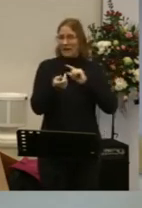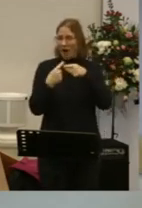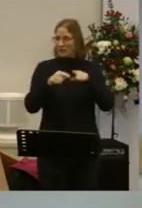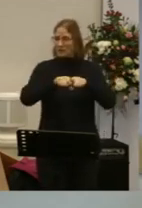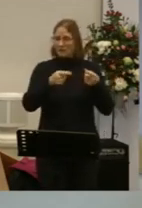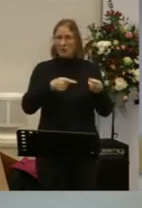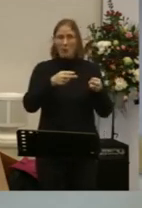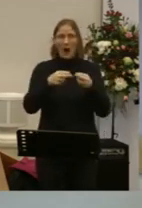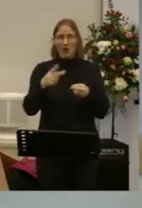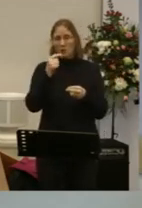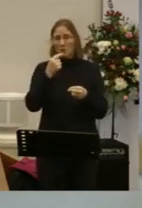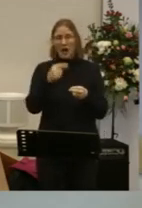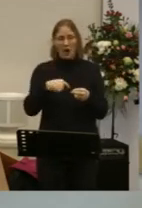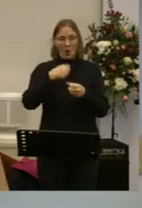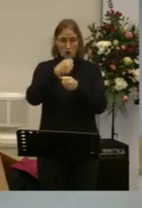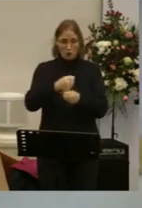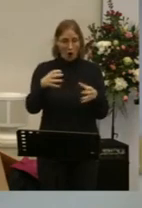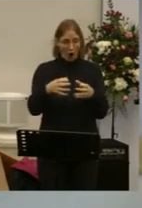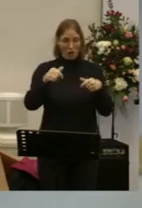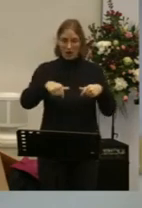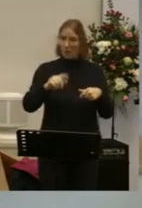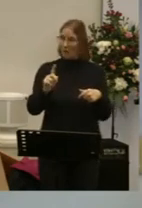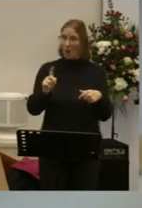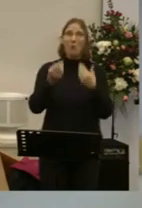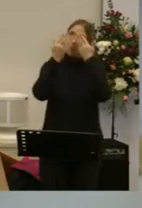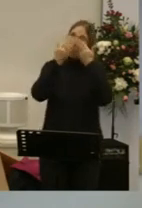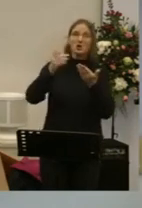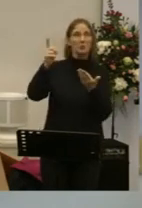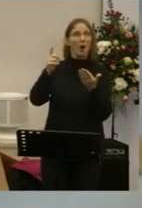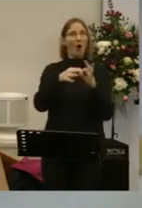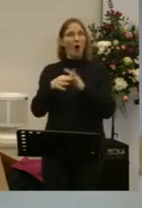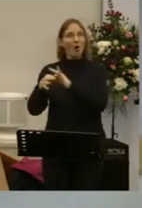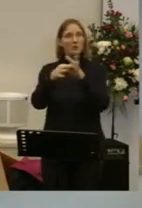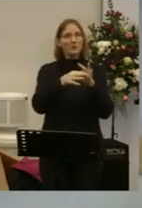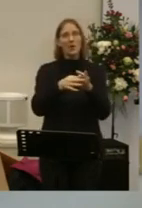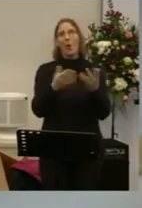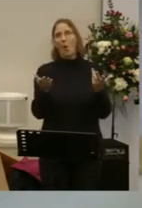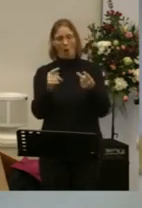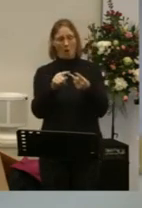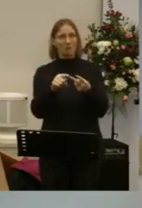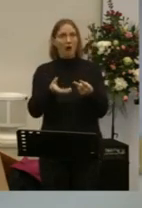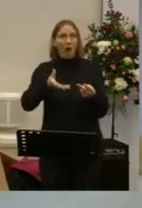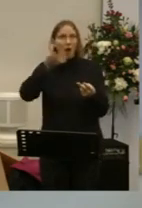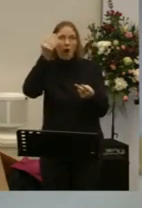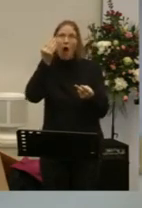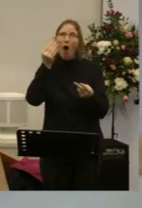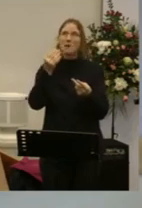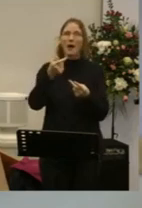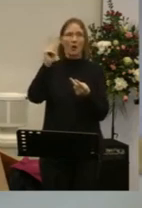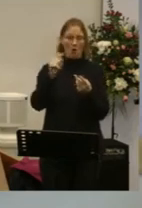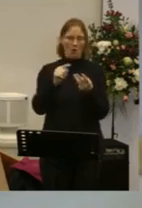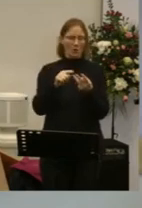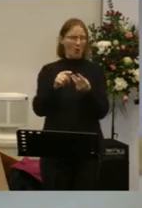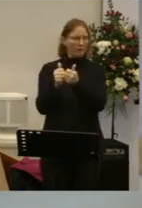of course You could say, well, we are here to worship God together We are here to learn about God together We are here to fellowship